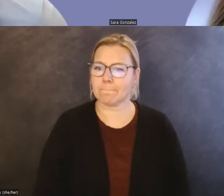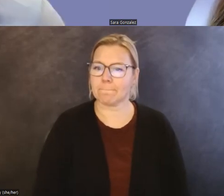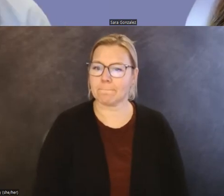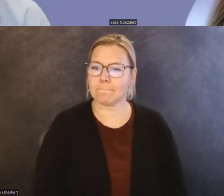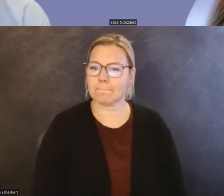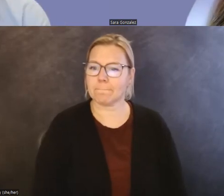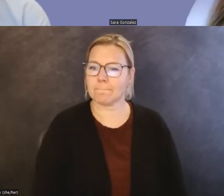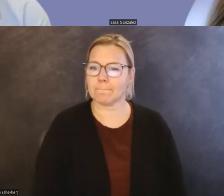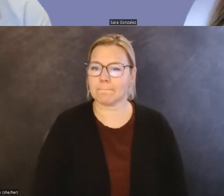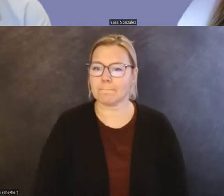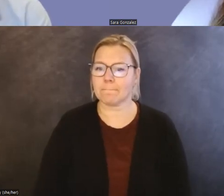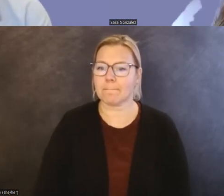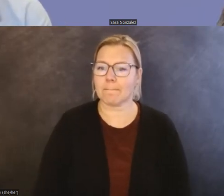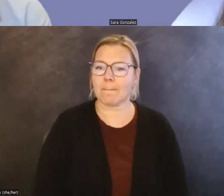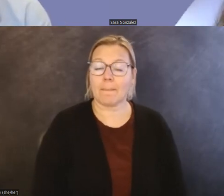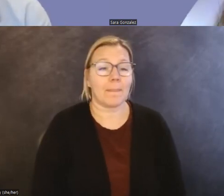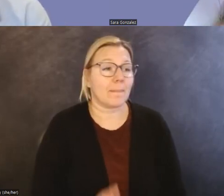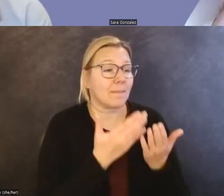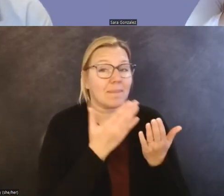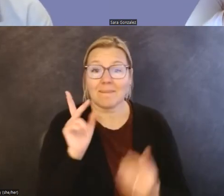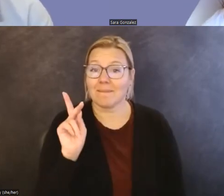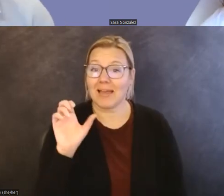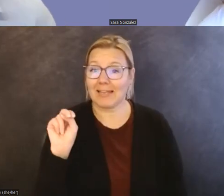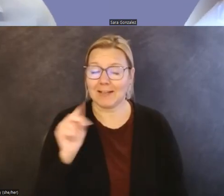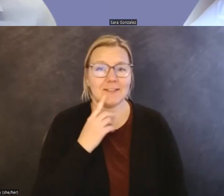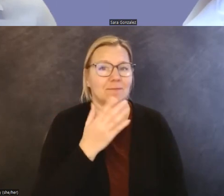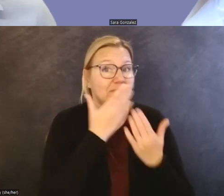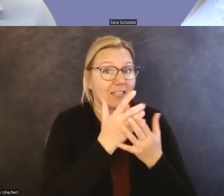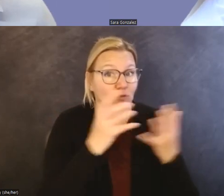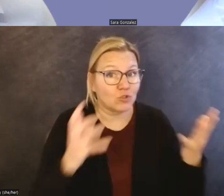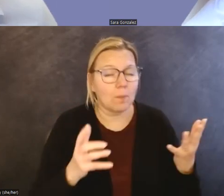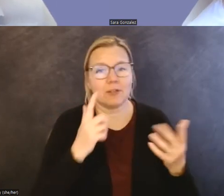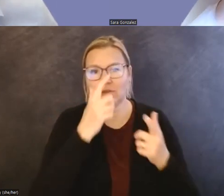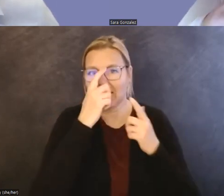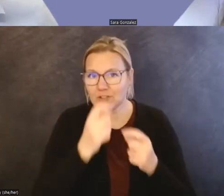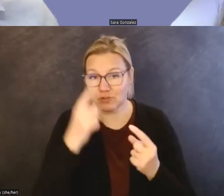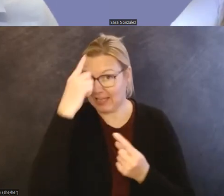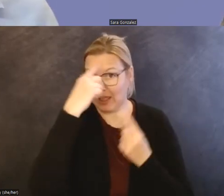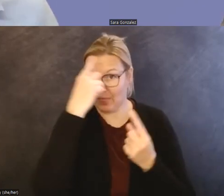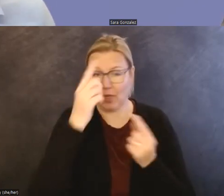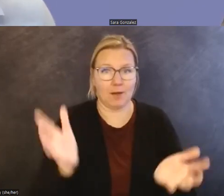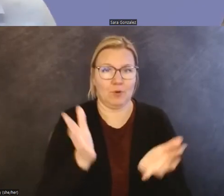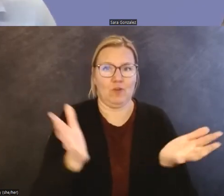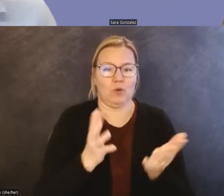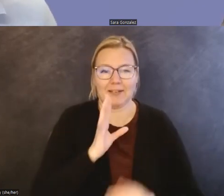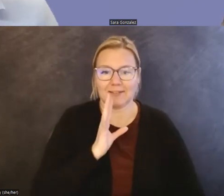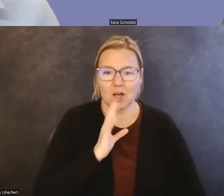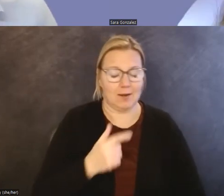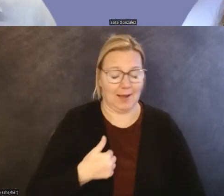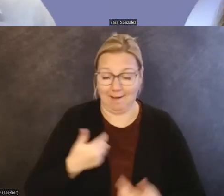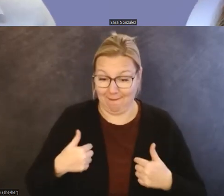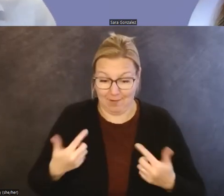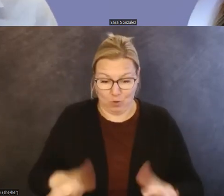Thank you so much, Dr. Gonzalez, for that super interesting and thought-provoking talk. I remember I'm already thinking about so many